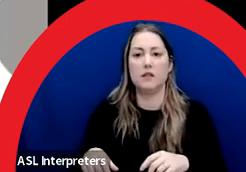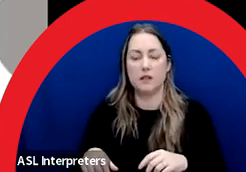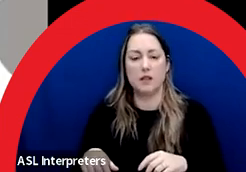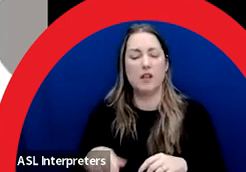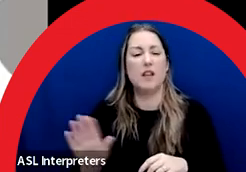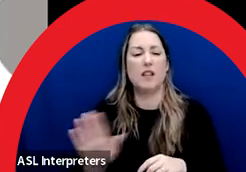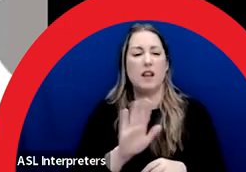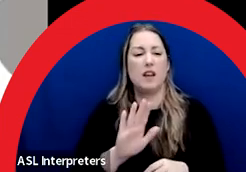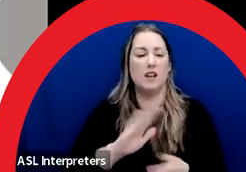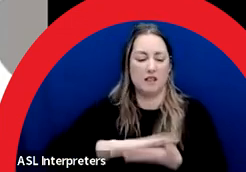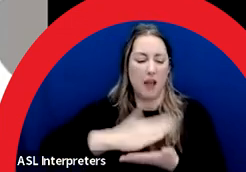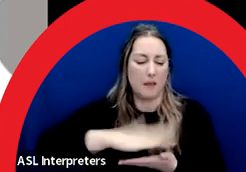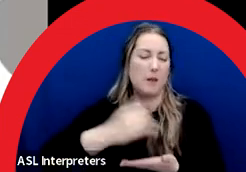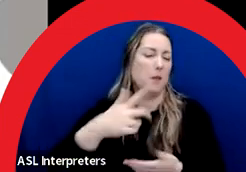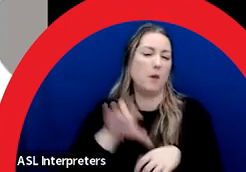computers.